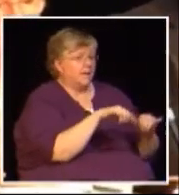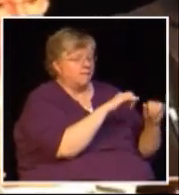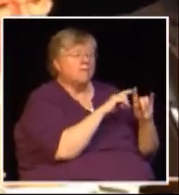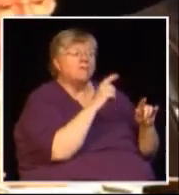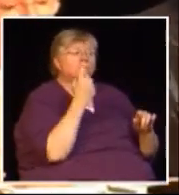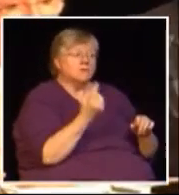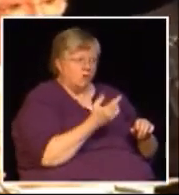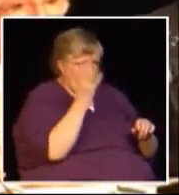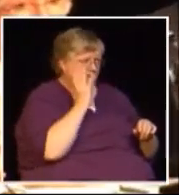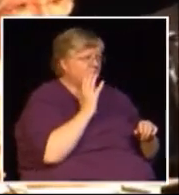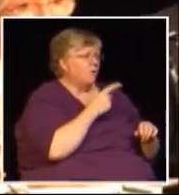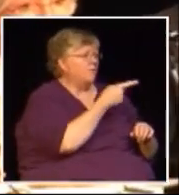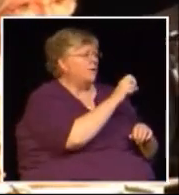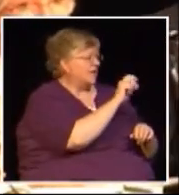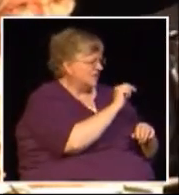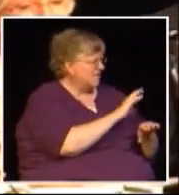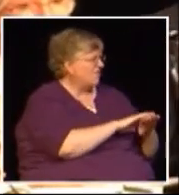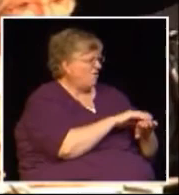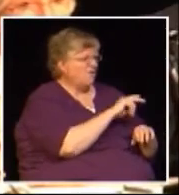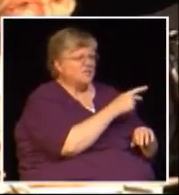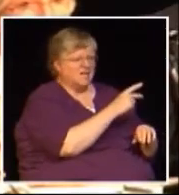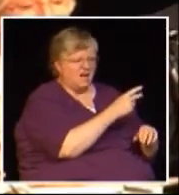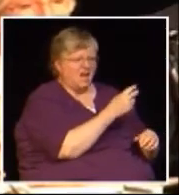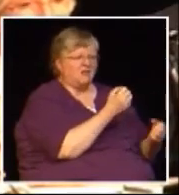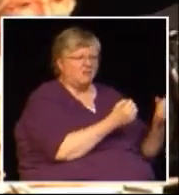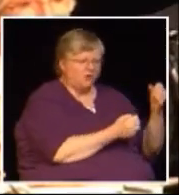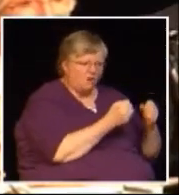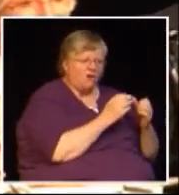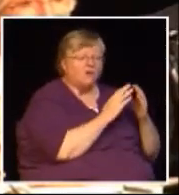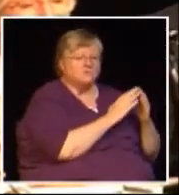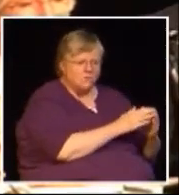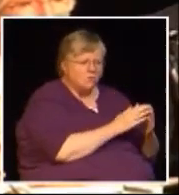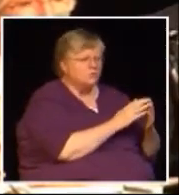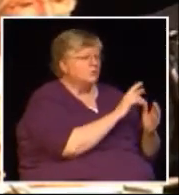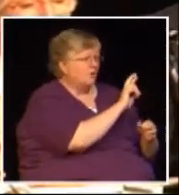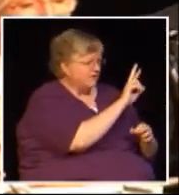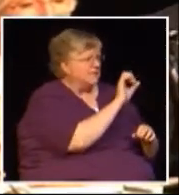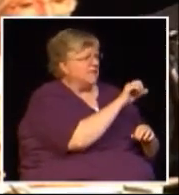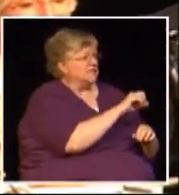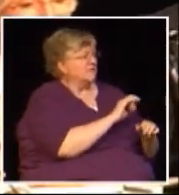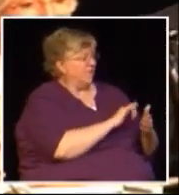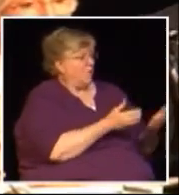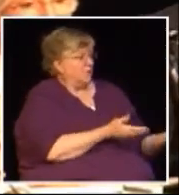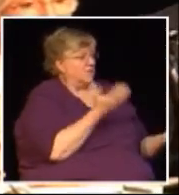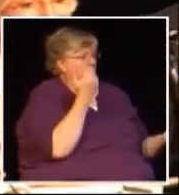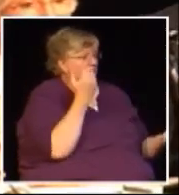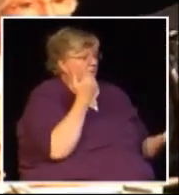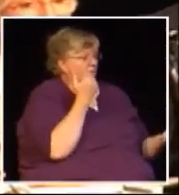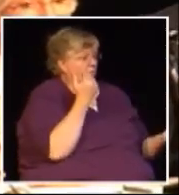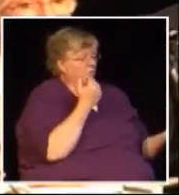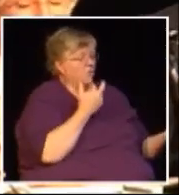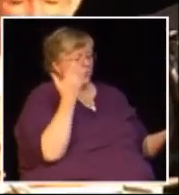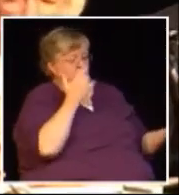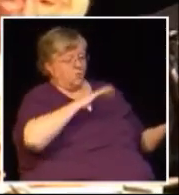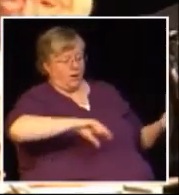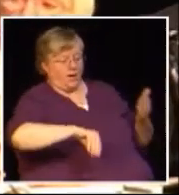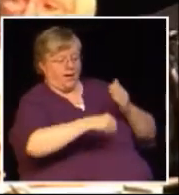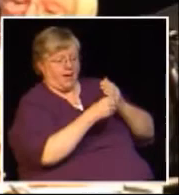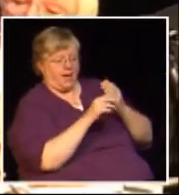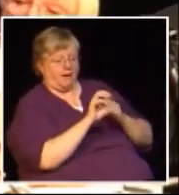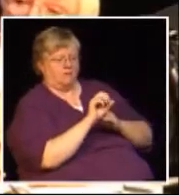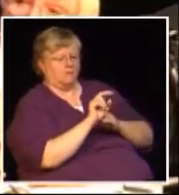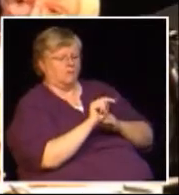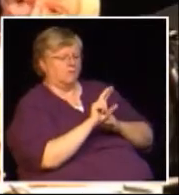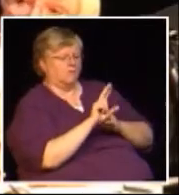always been a PST on used vehicles and boats so that was here before and the only reason that this